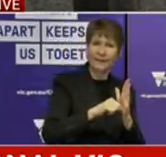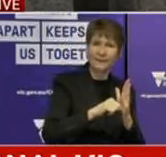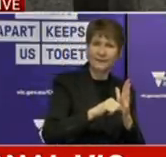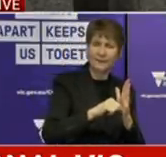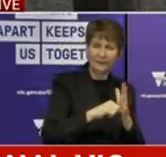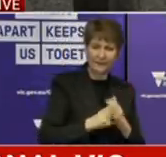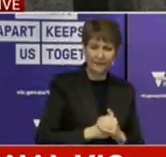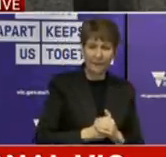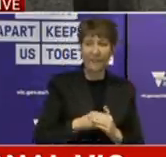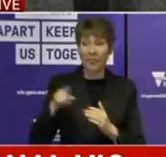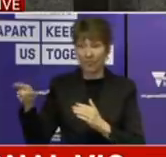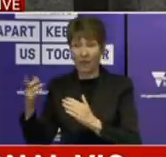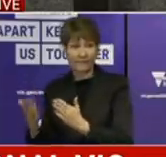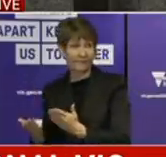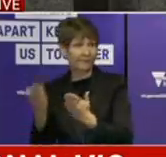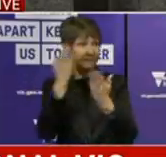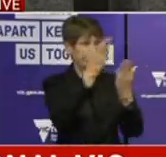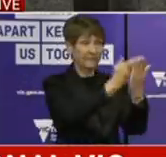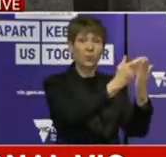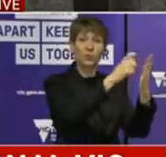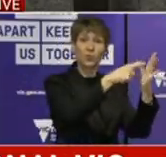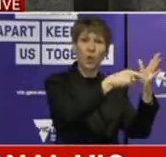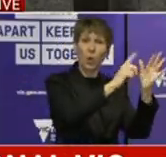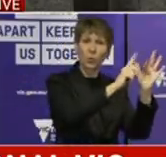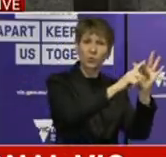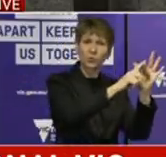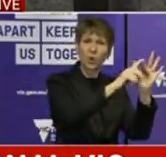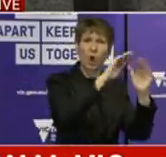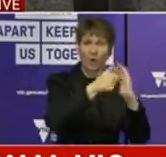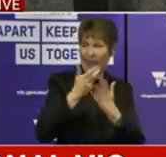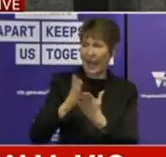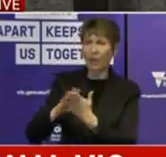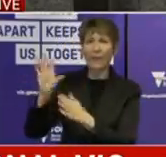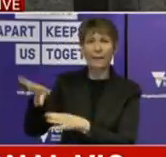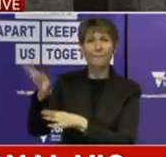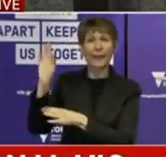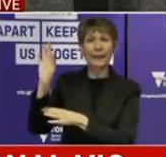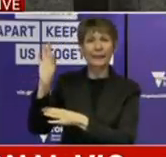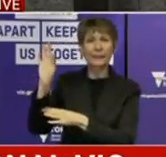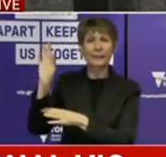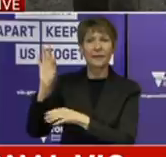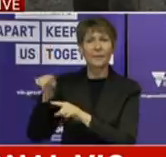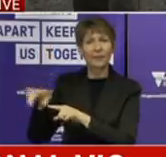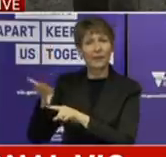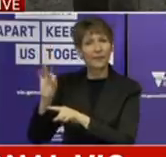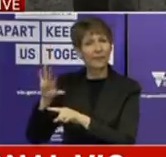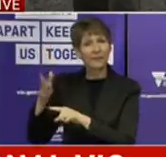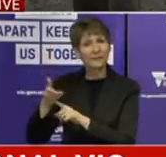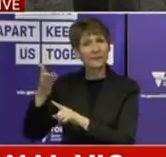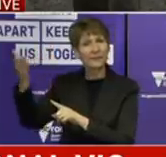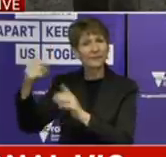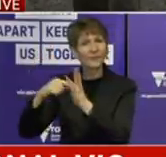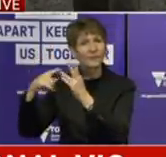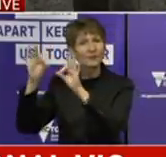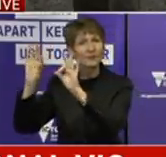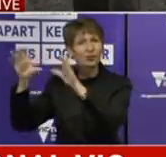information about procurement without going to the Independent Procurement Board, that they were told after the fact, and that the